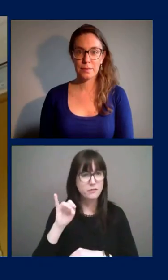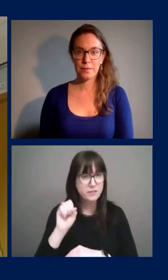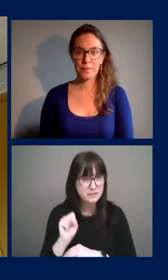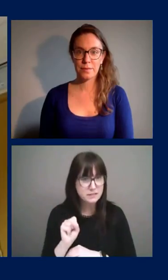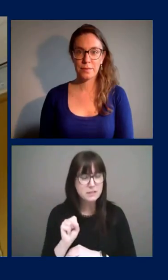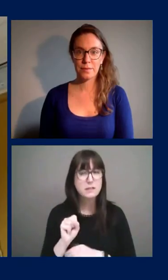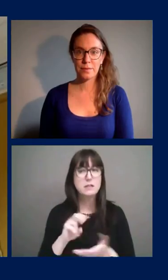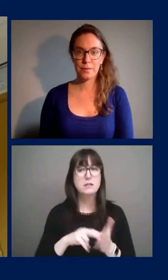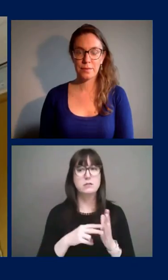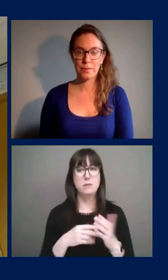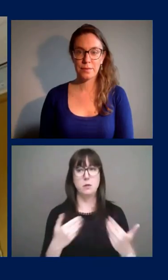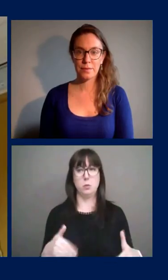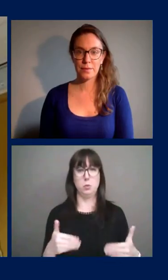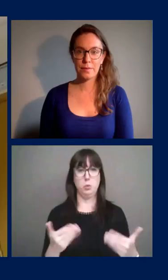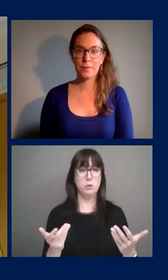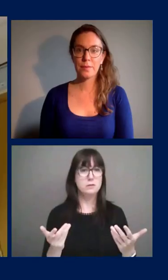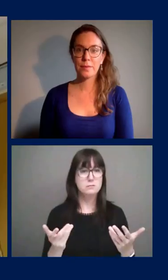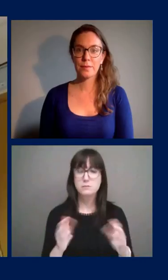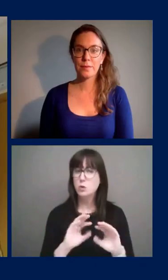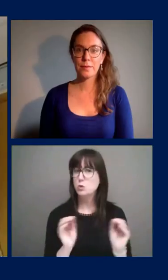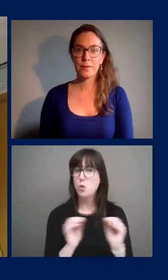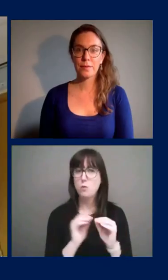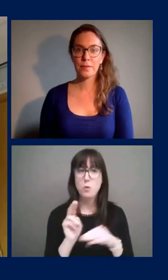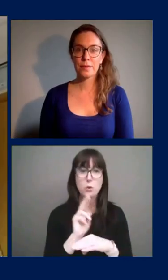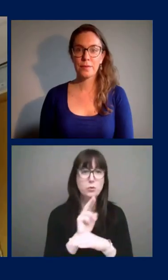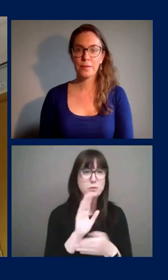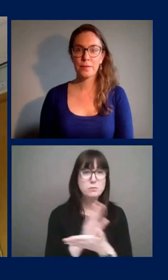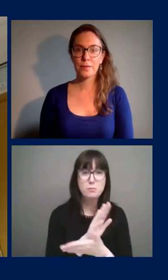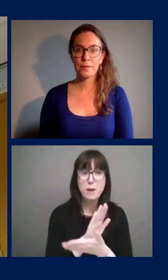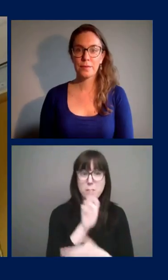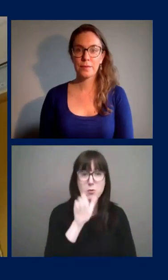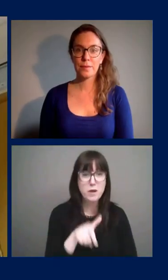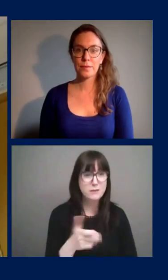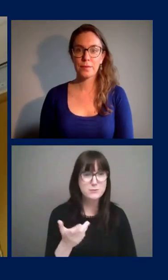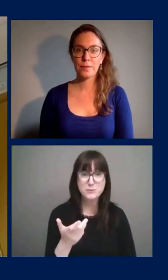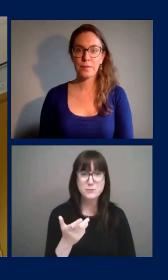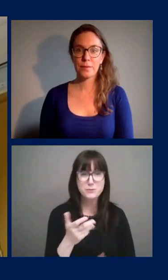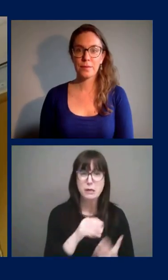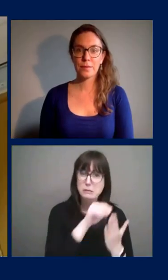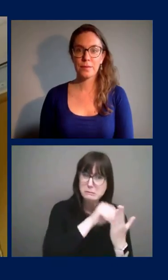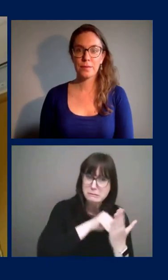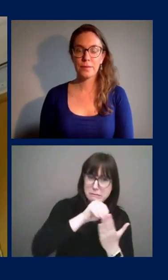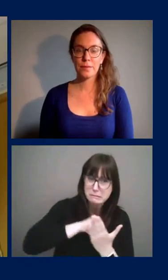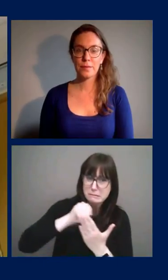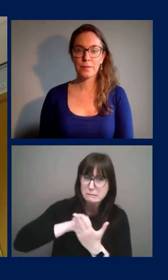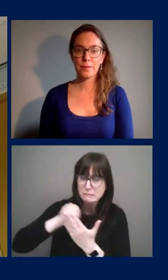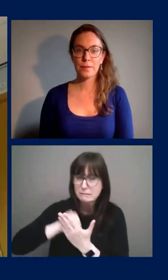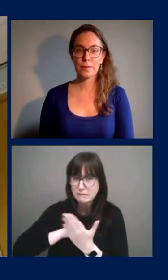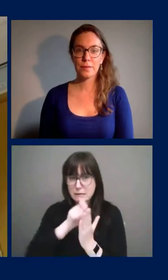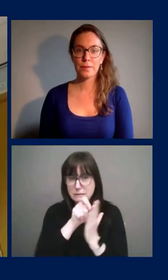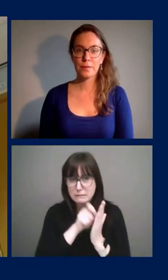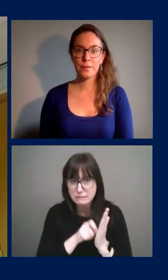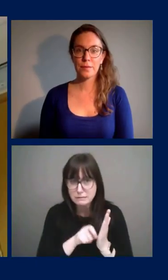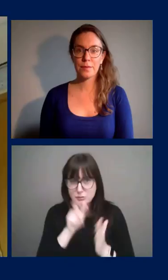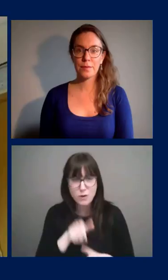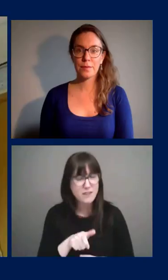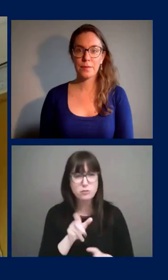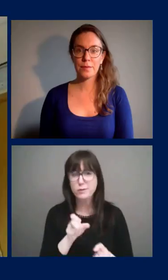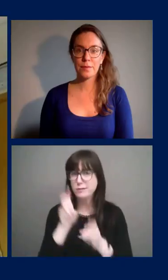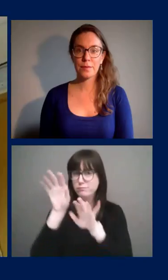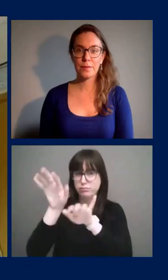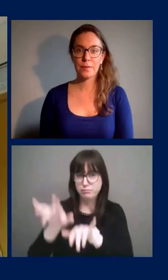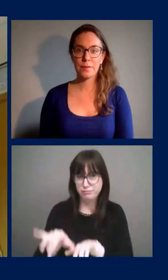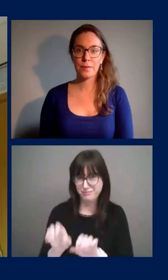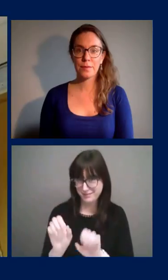no longer have to use paper to keep track of the details of cases until we can get that information